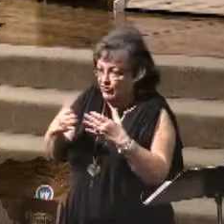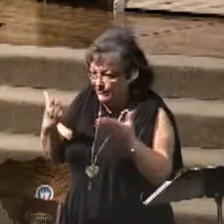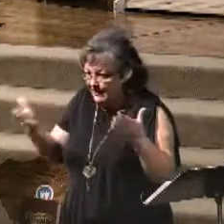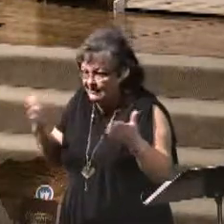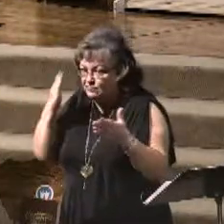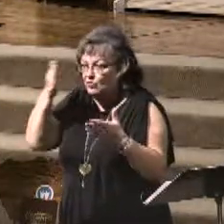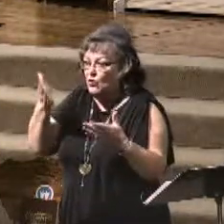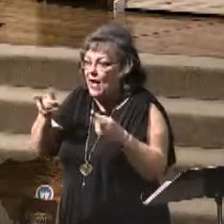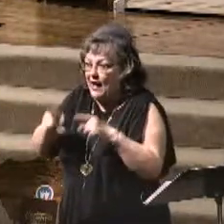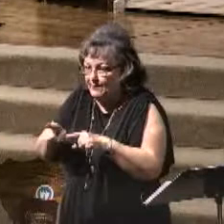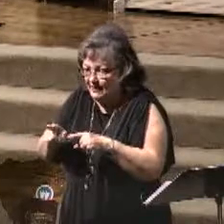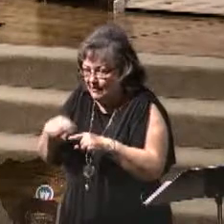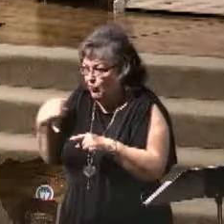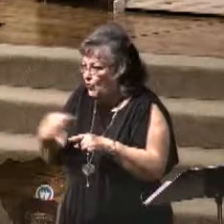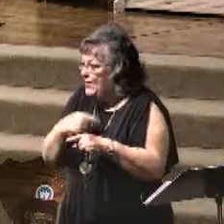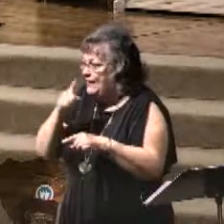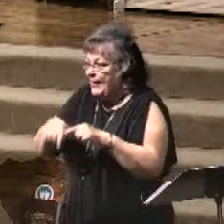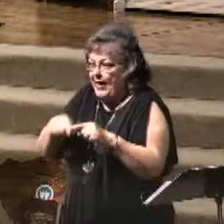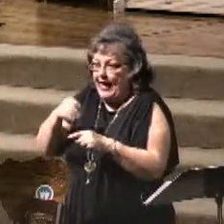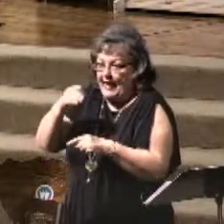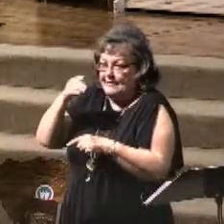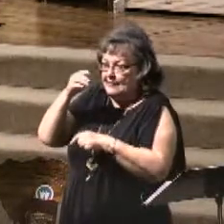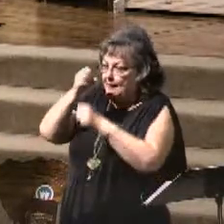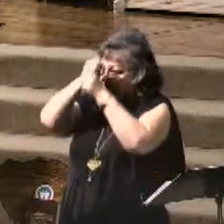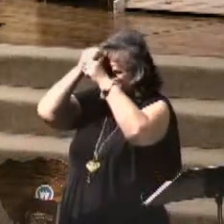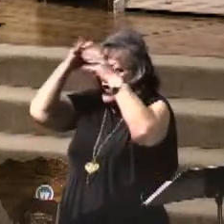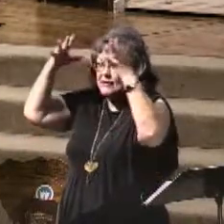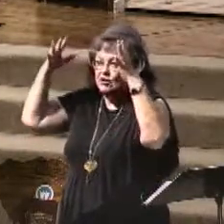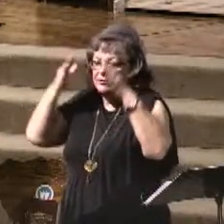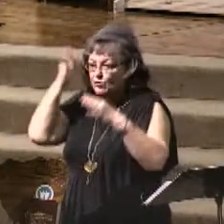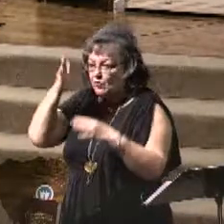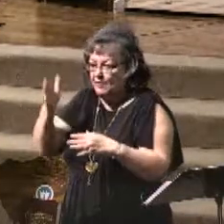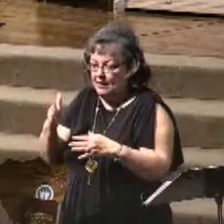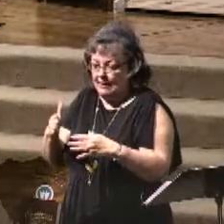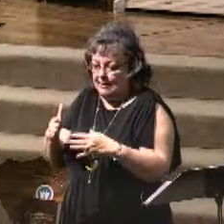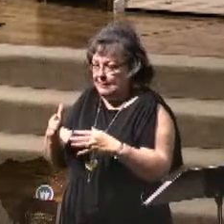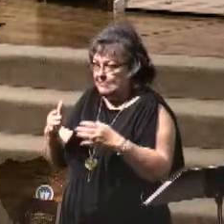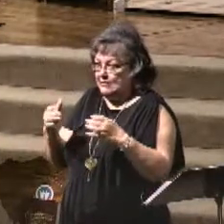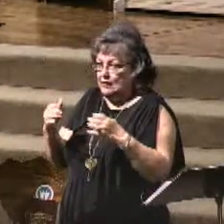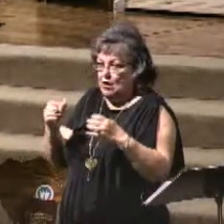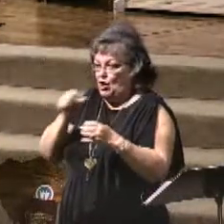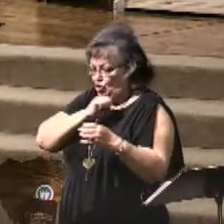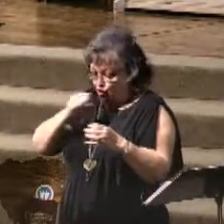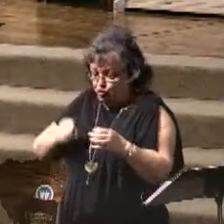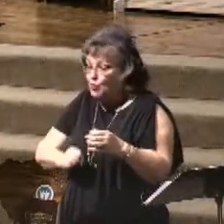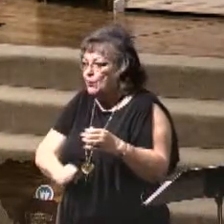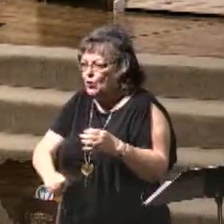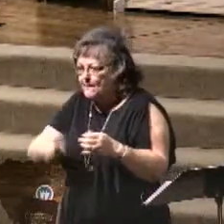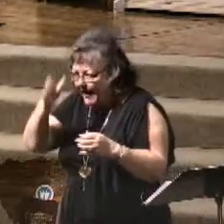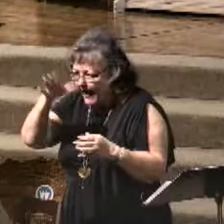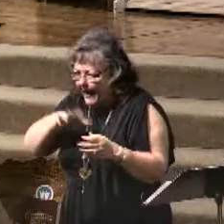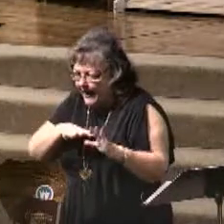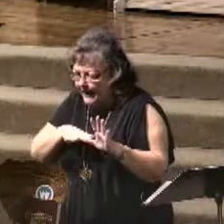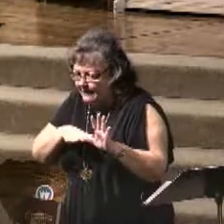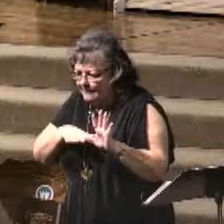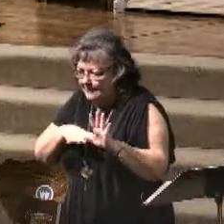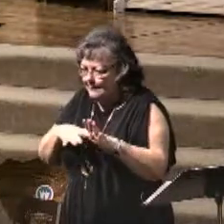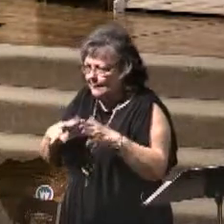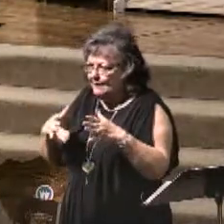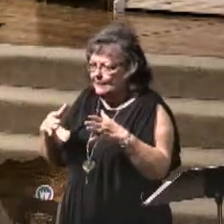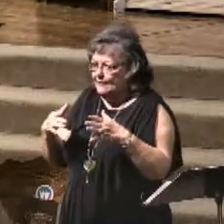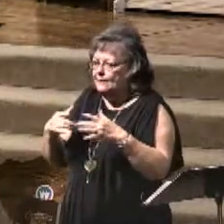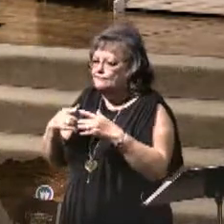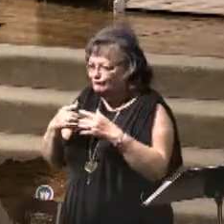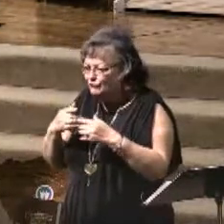not imagine. And there's going be a superman show up. He is going to be, the Bible calls him, the